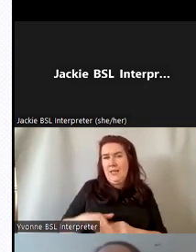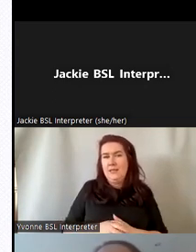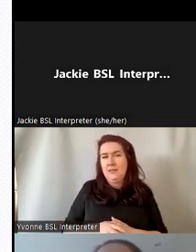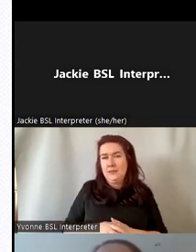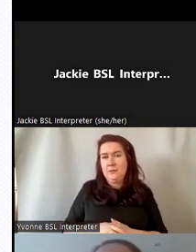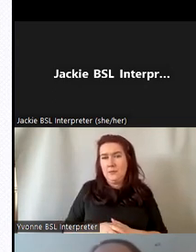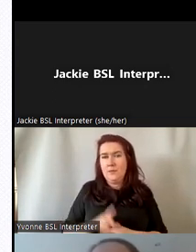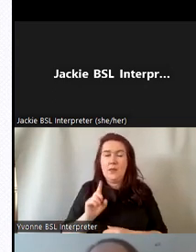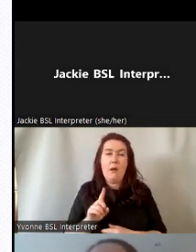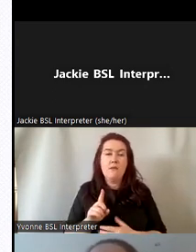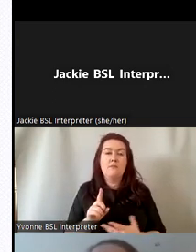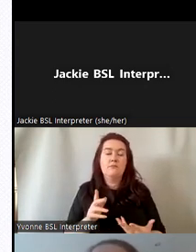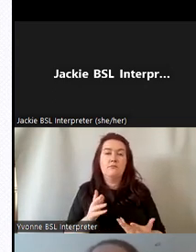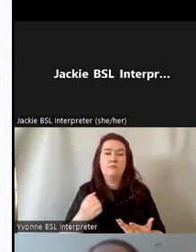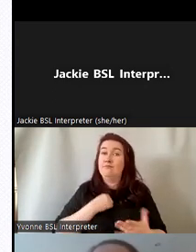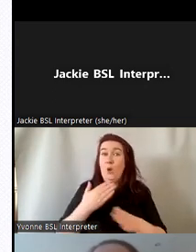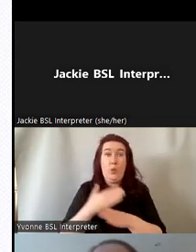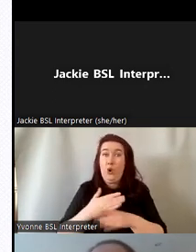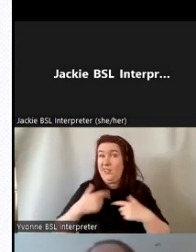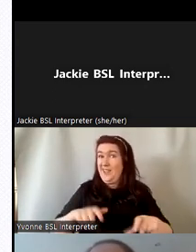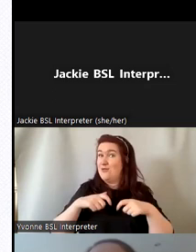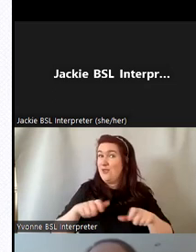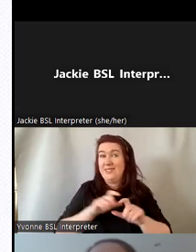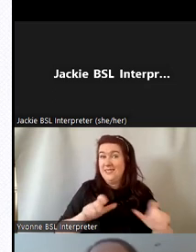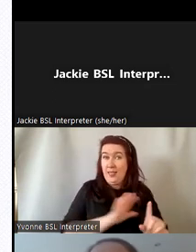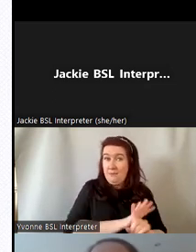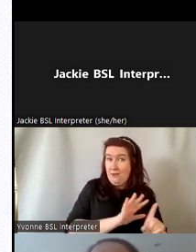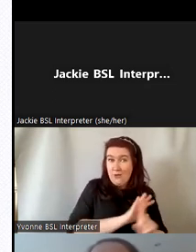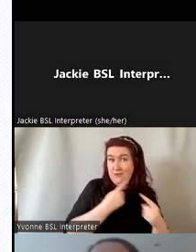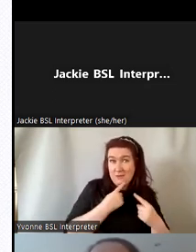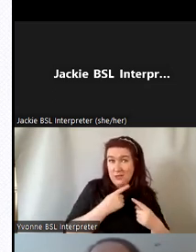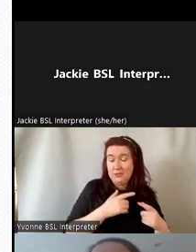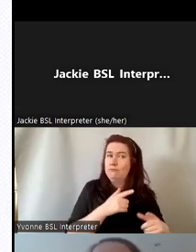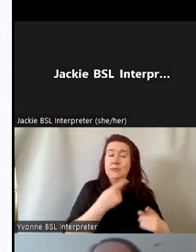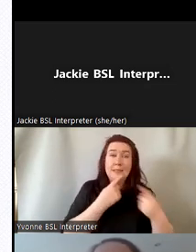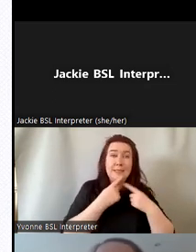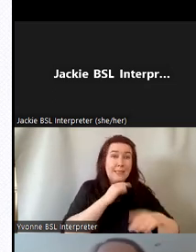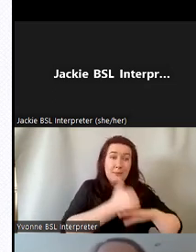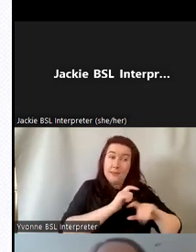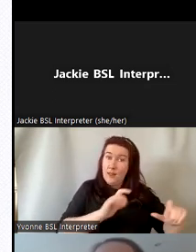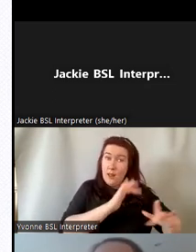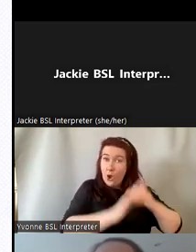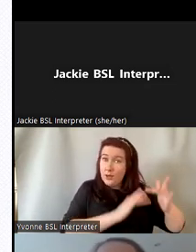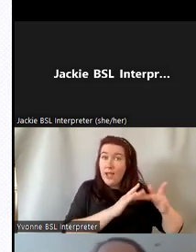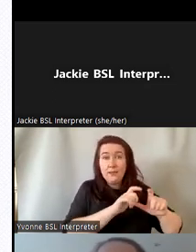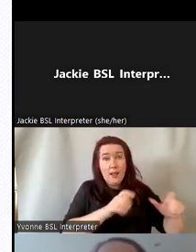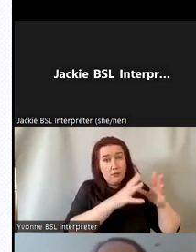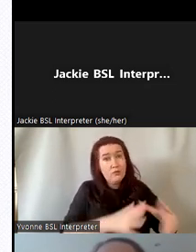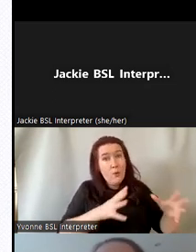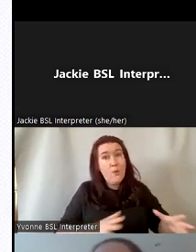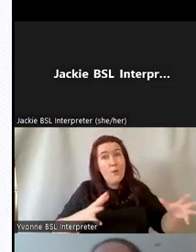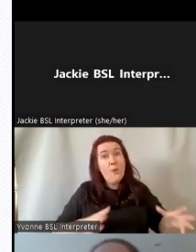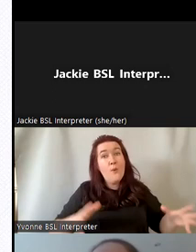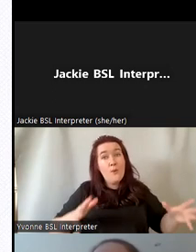the actual work continues behind the scenes the the database is still online and it's growing and